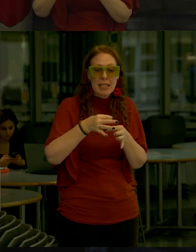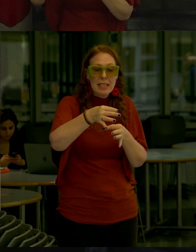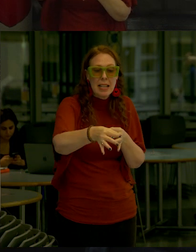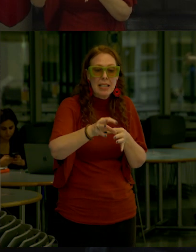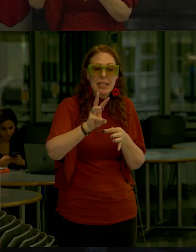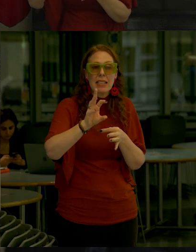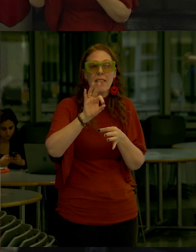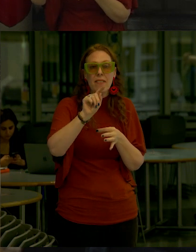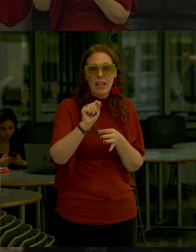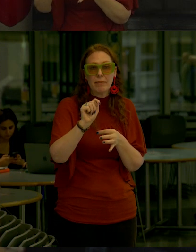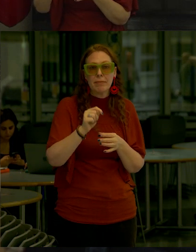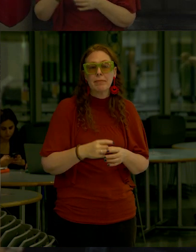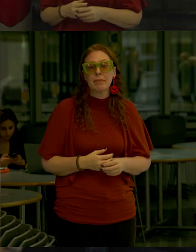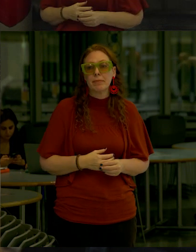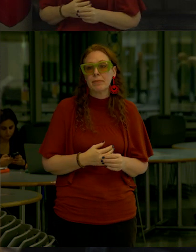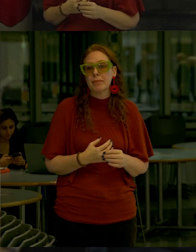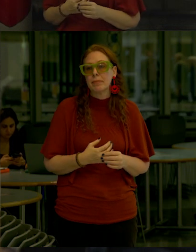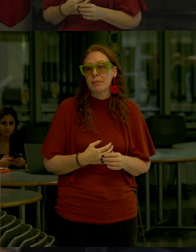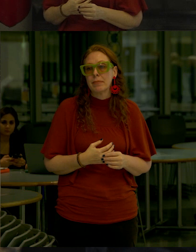feet over HRPT waters